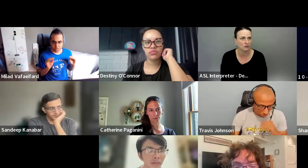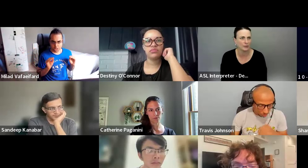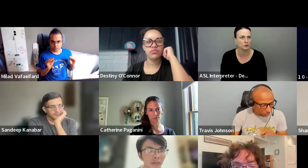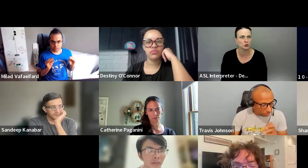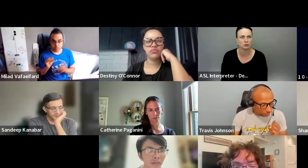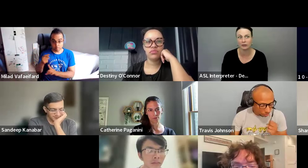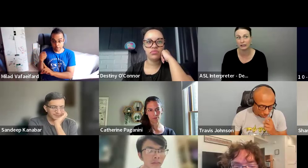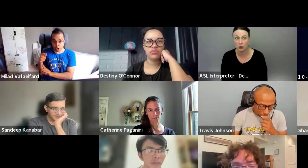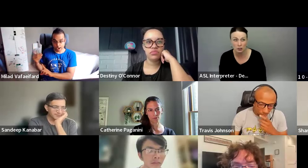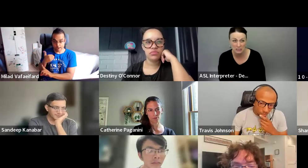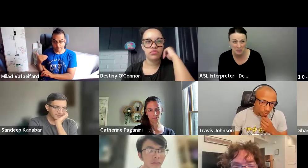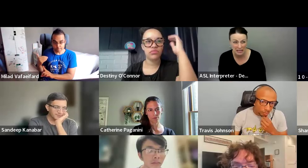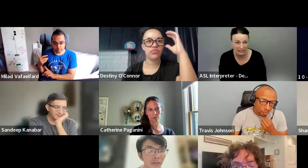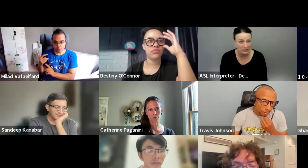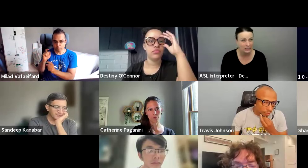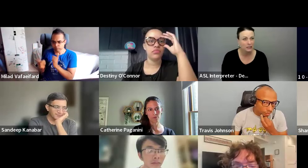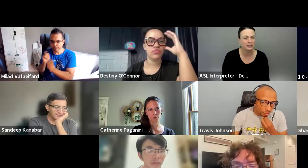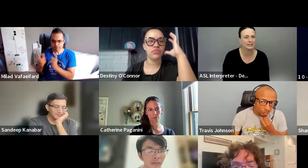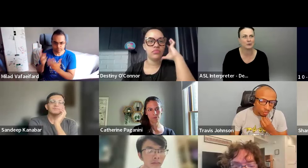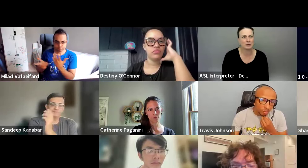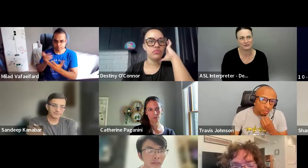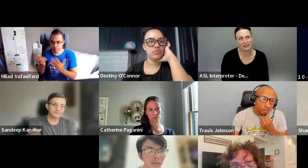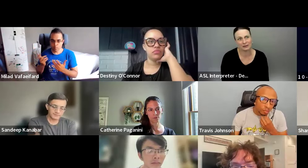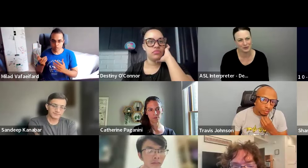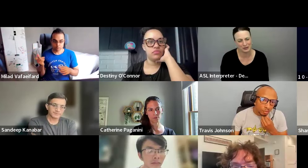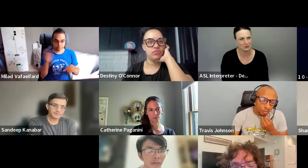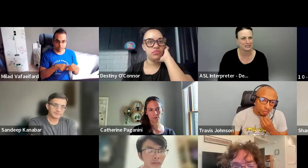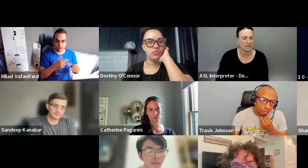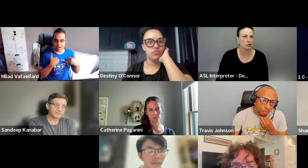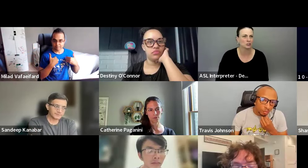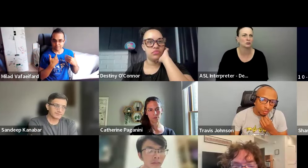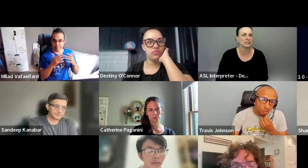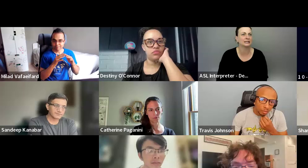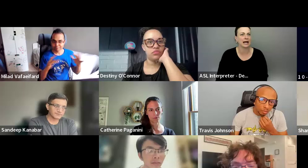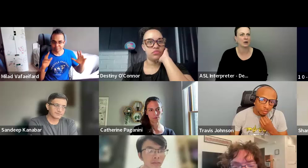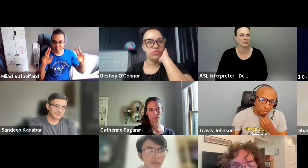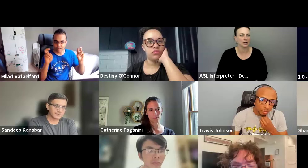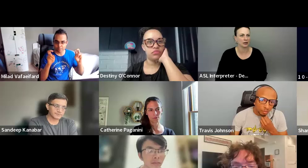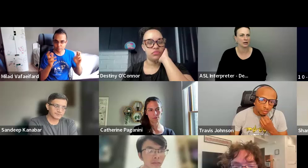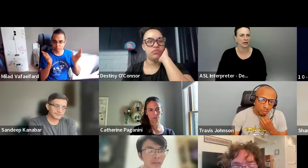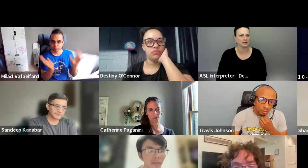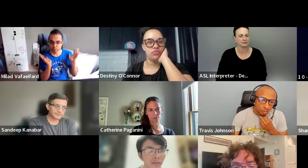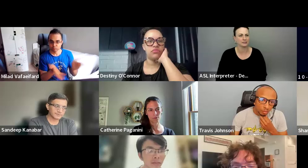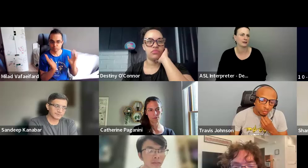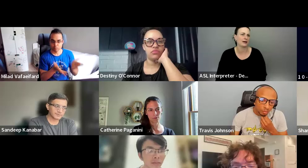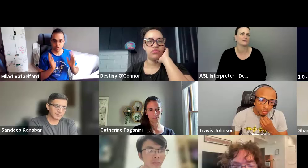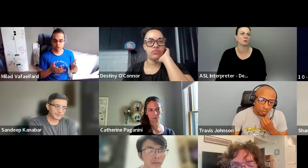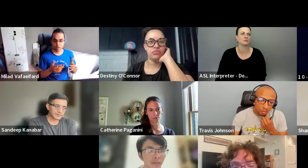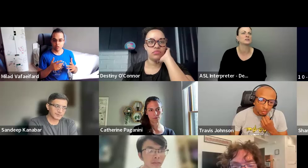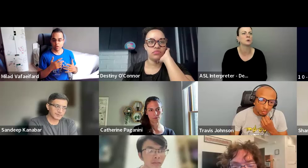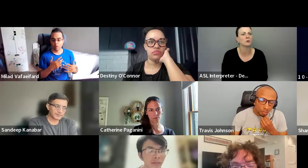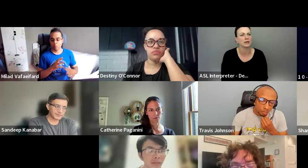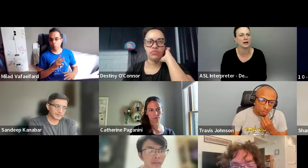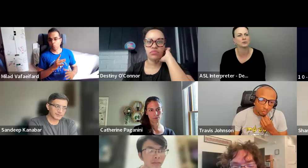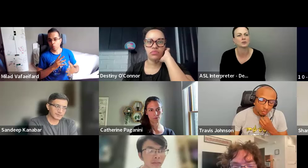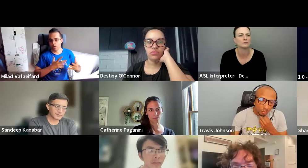I mean, it's hard for people to really learn something because they don't know it's available. They don't know it's there. So to get it out there and to have it more